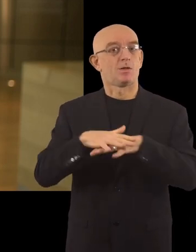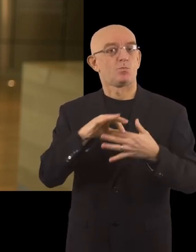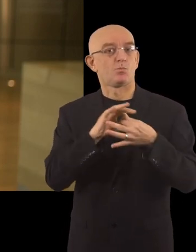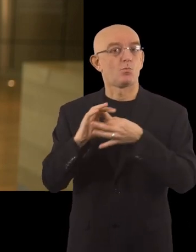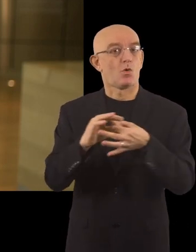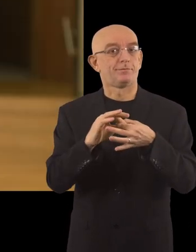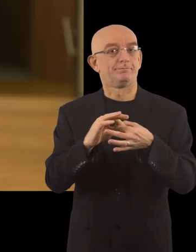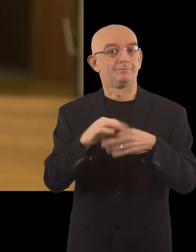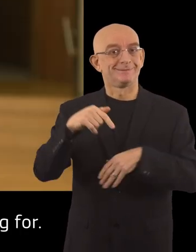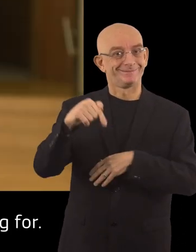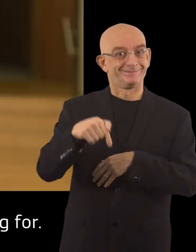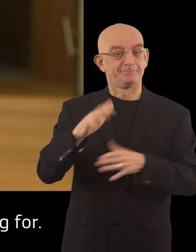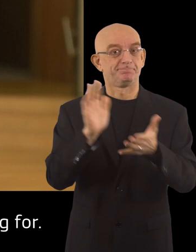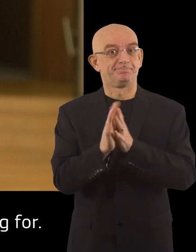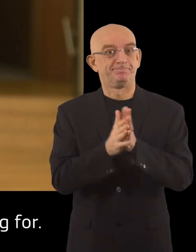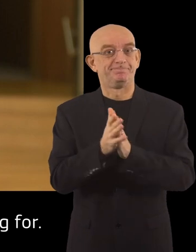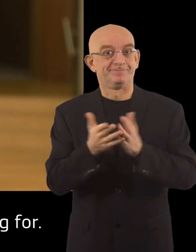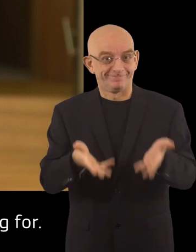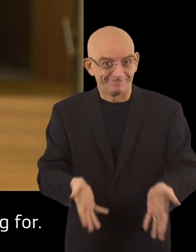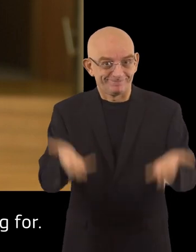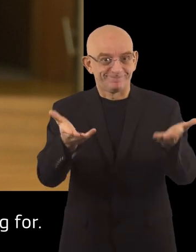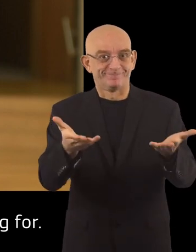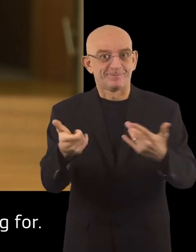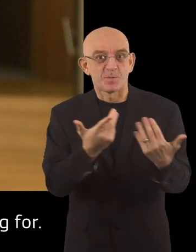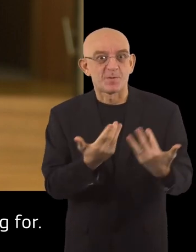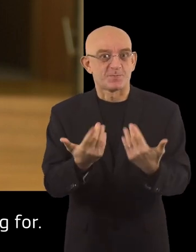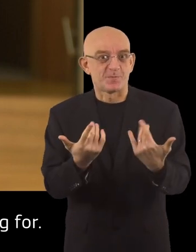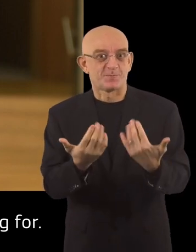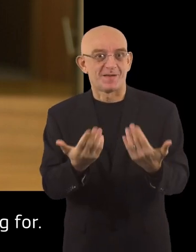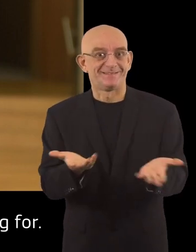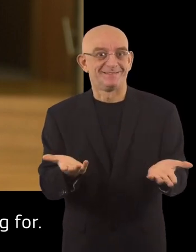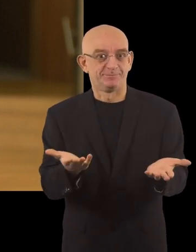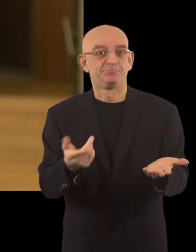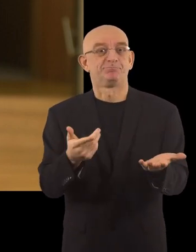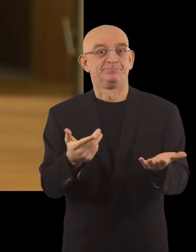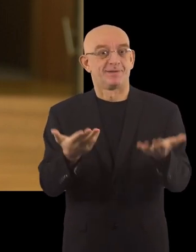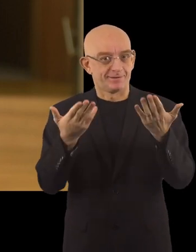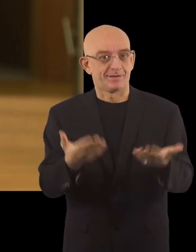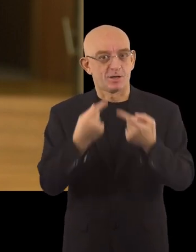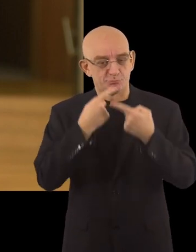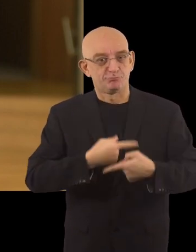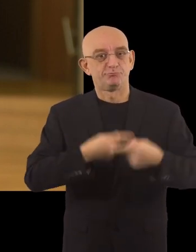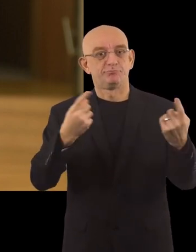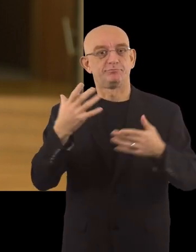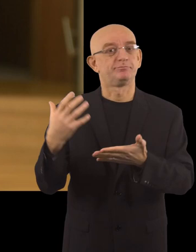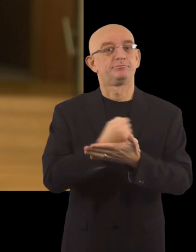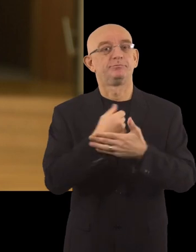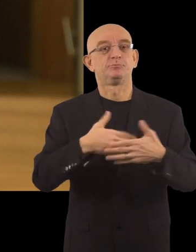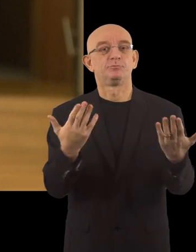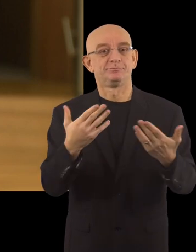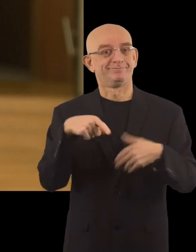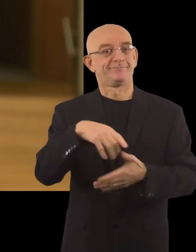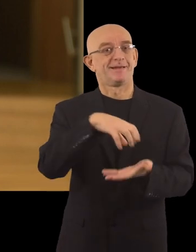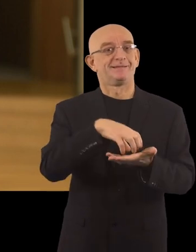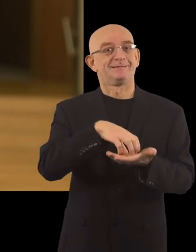Network. Now let's start with what you are all waiting for. It's the time to announce the winners